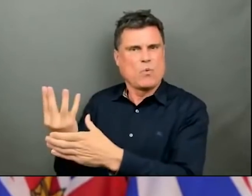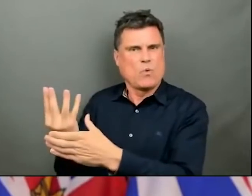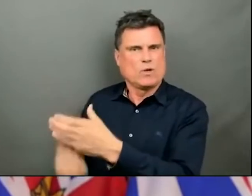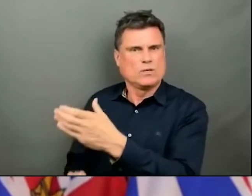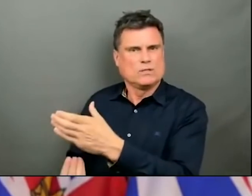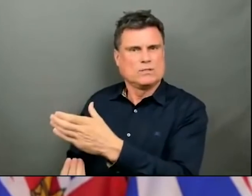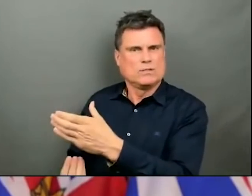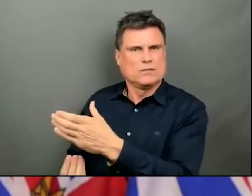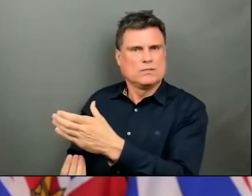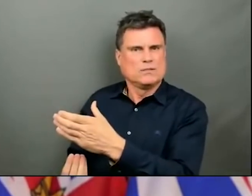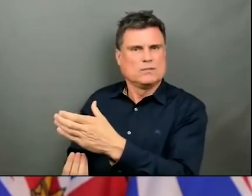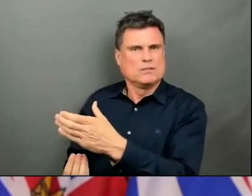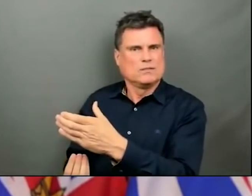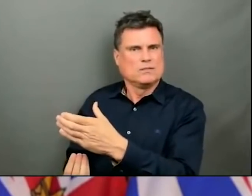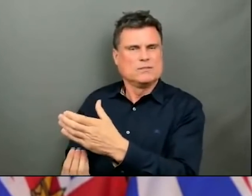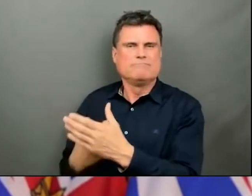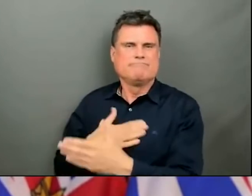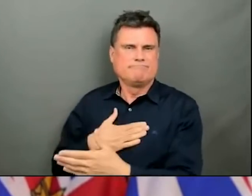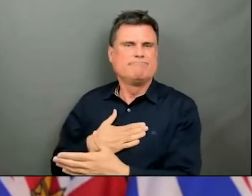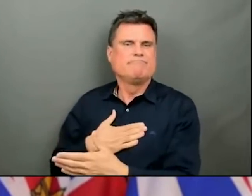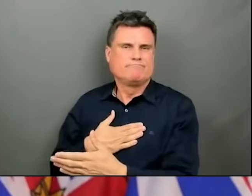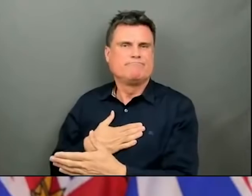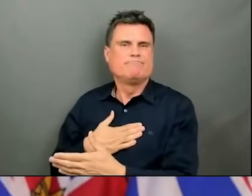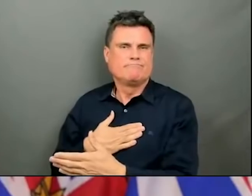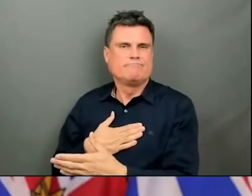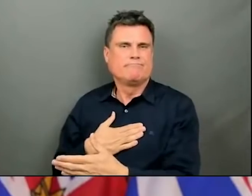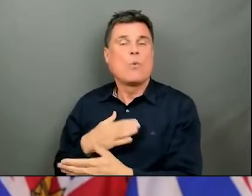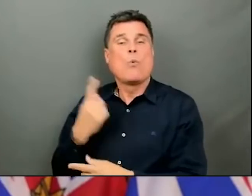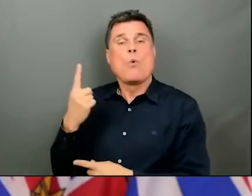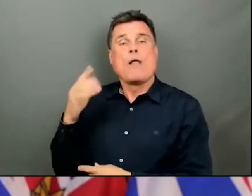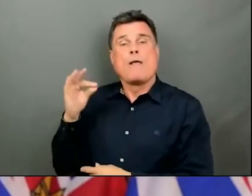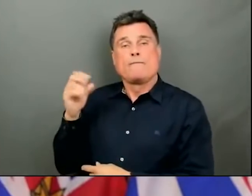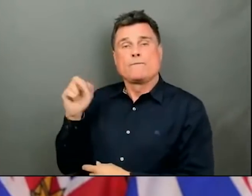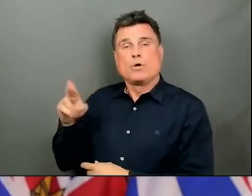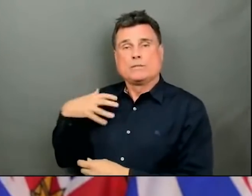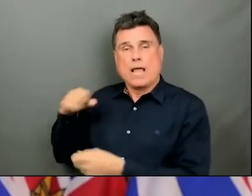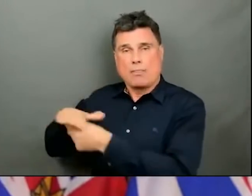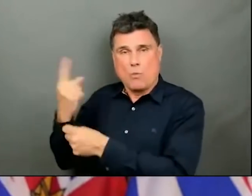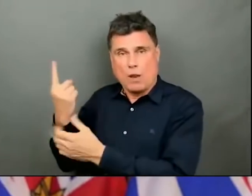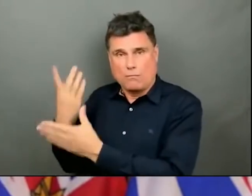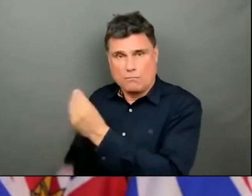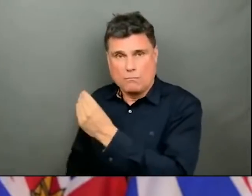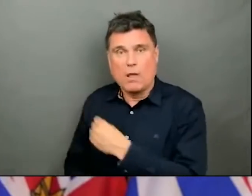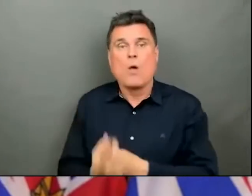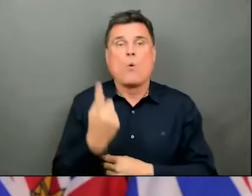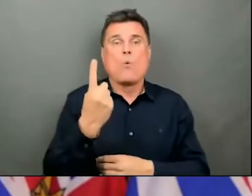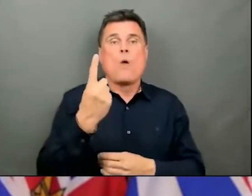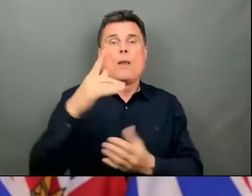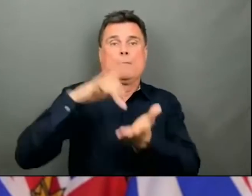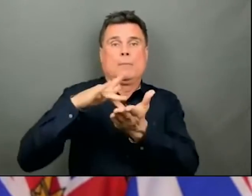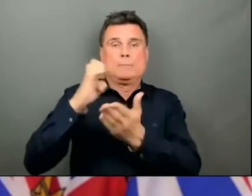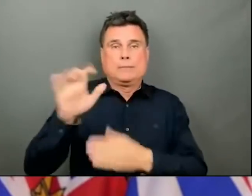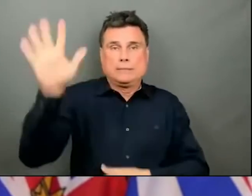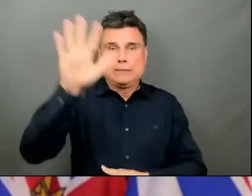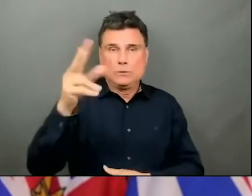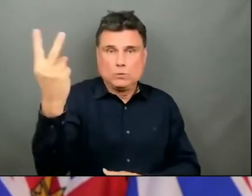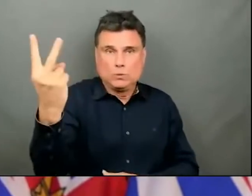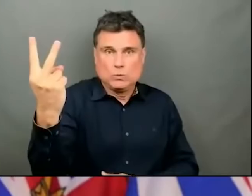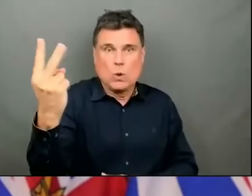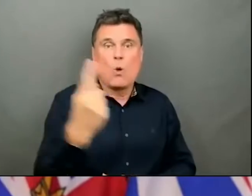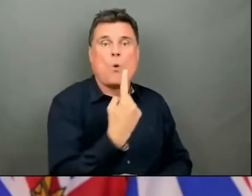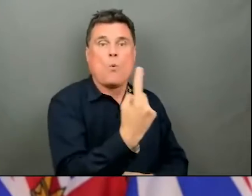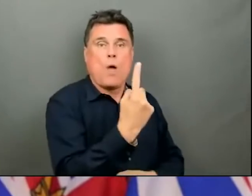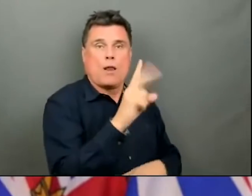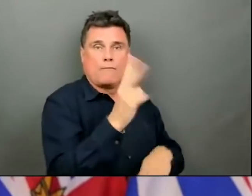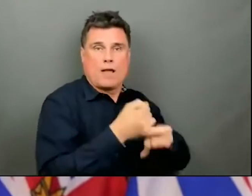Fraser Health. two in Interior Health and one in Vancouver Island Health. It continues to be a very difficult time to grieve